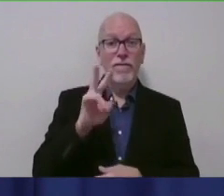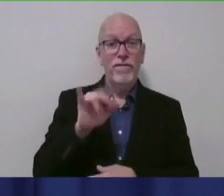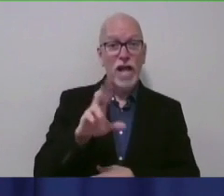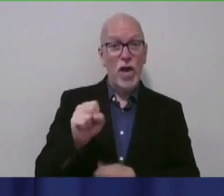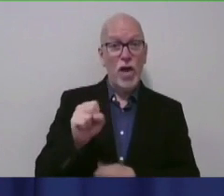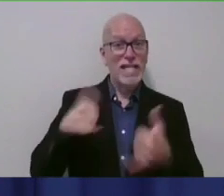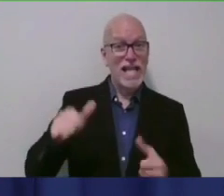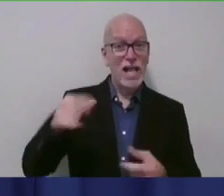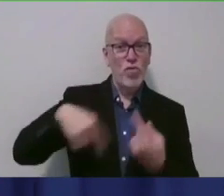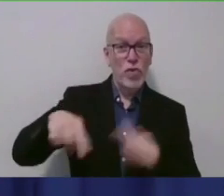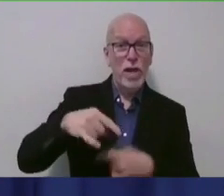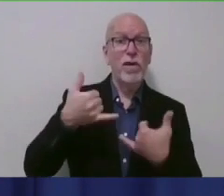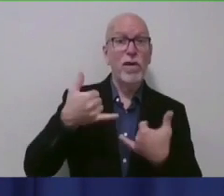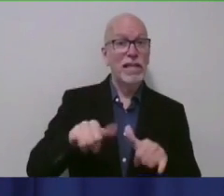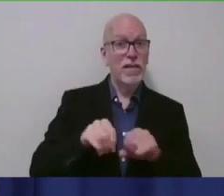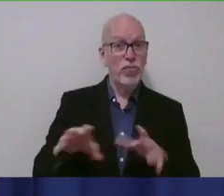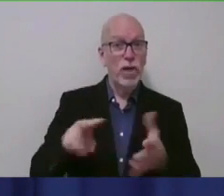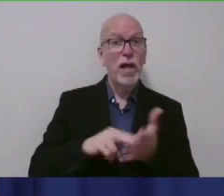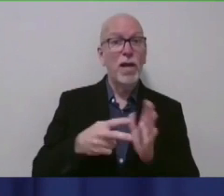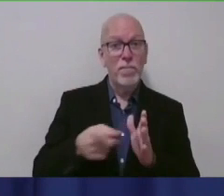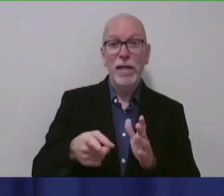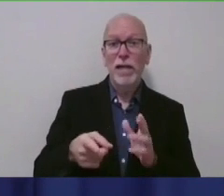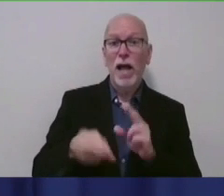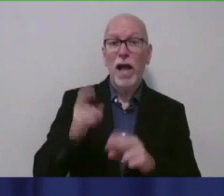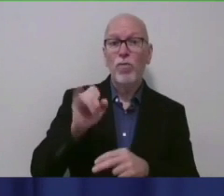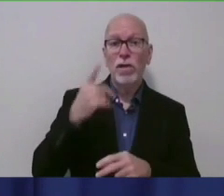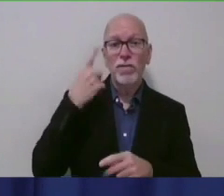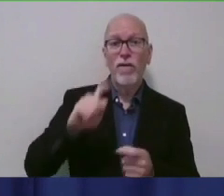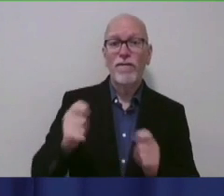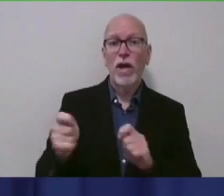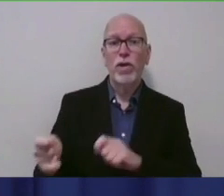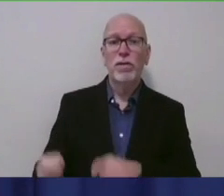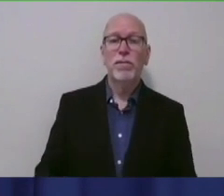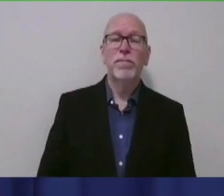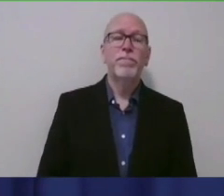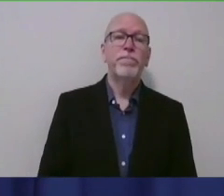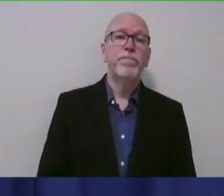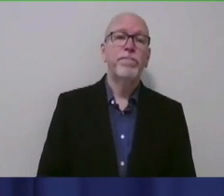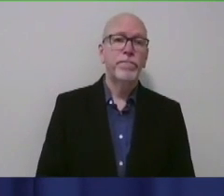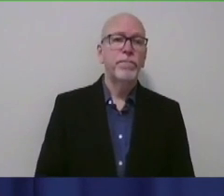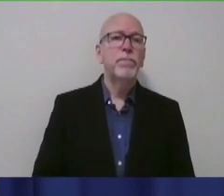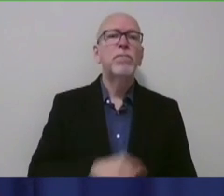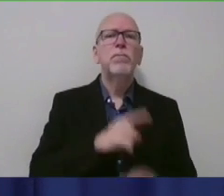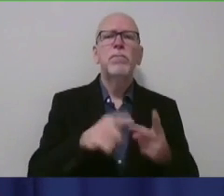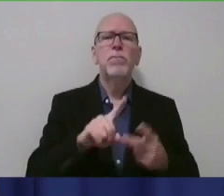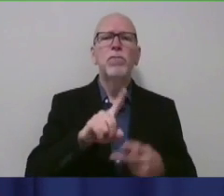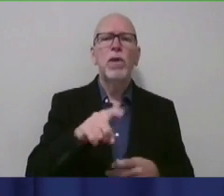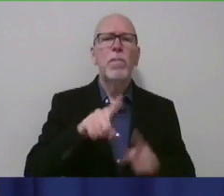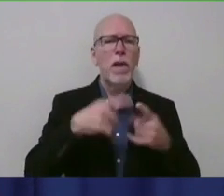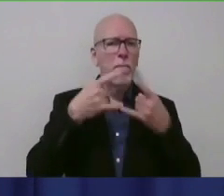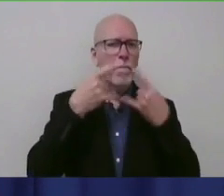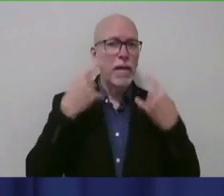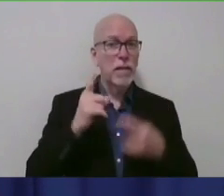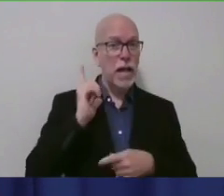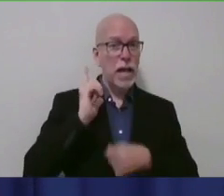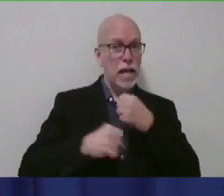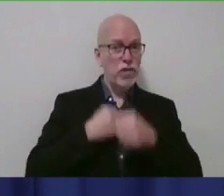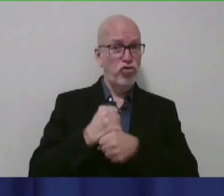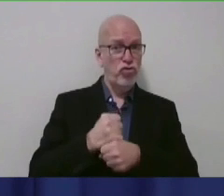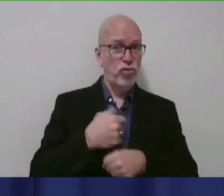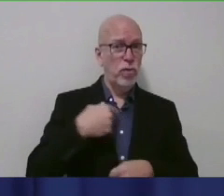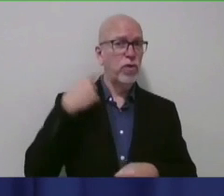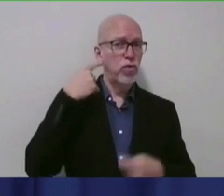then that increased the risk for different variants. And then I had a follow-up about mask wearing, which was, last year we heard a lot about,